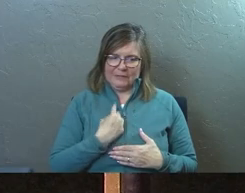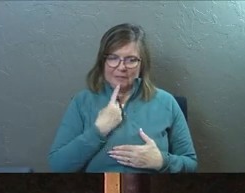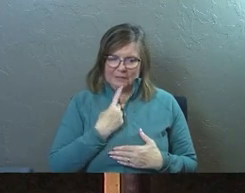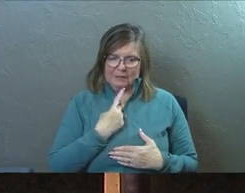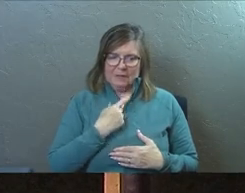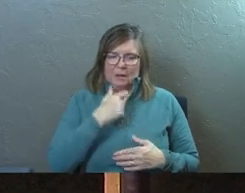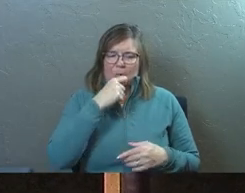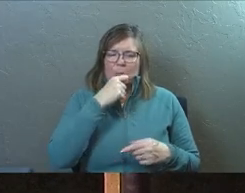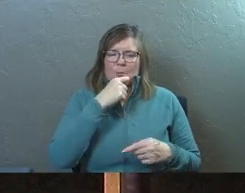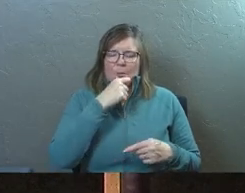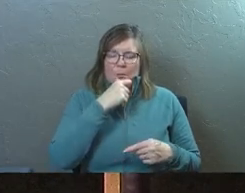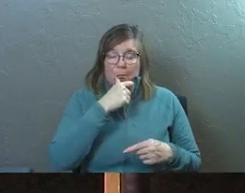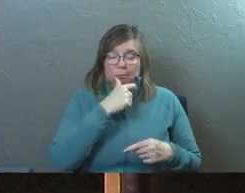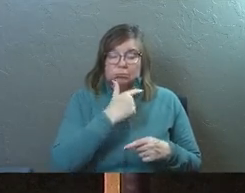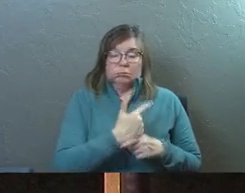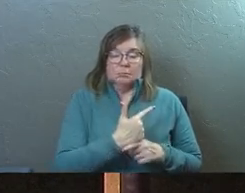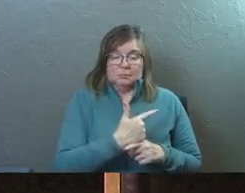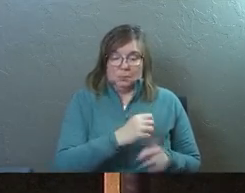mouth?